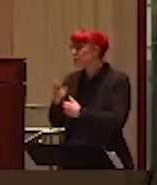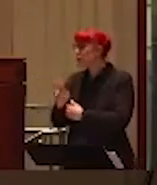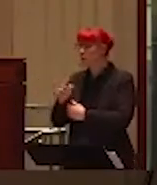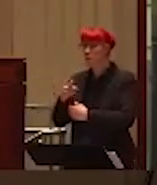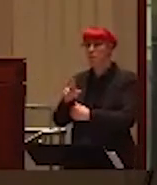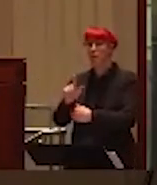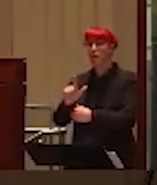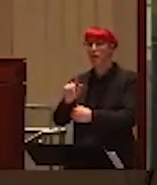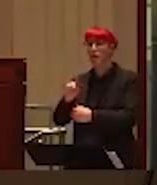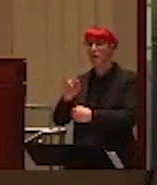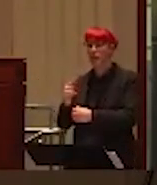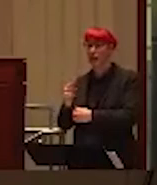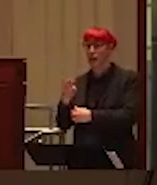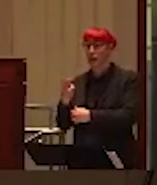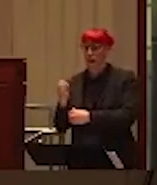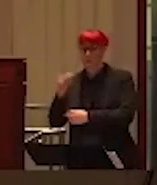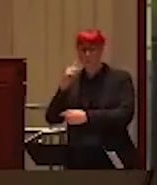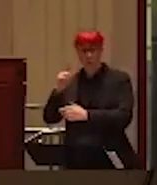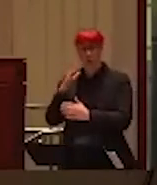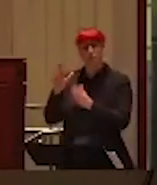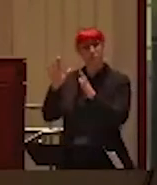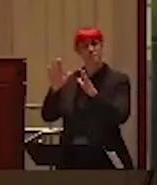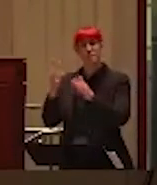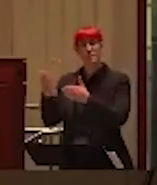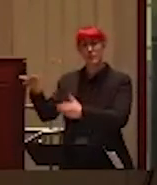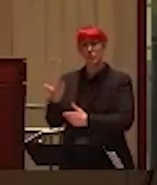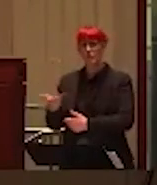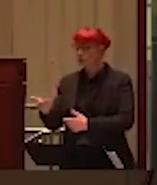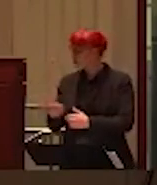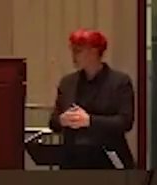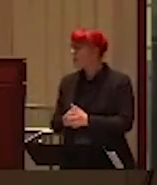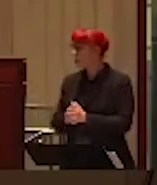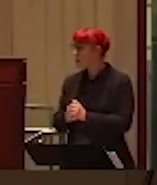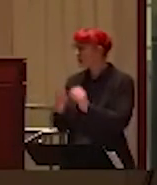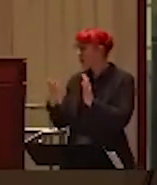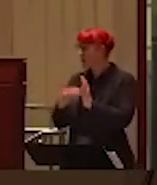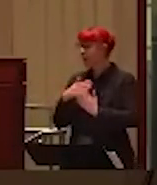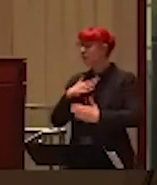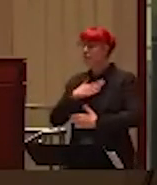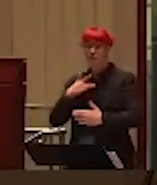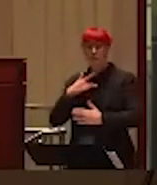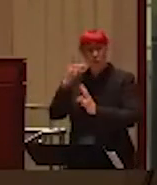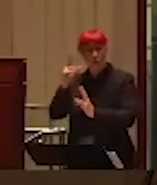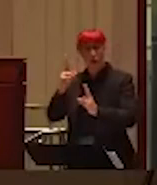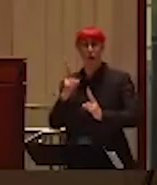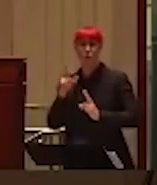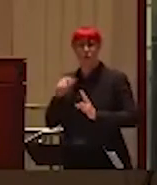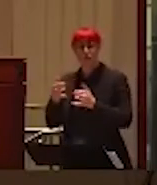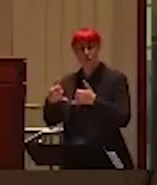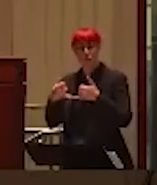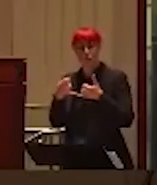wonderful words and introduction. And again, it's a pleasure and honor to receive such an award.